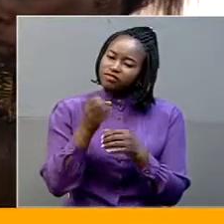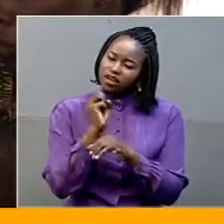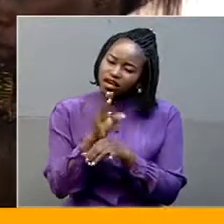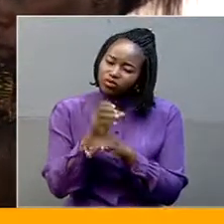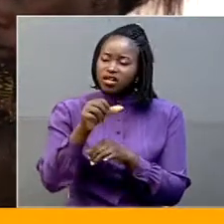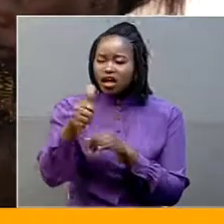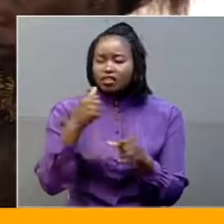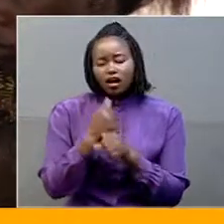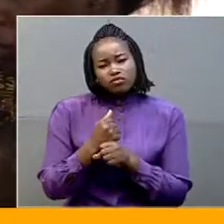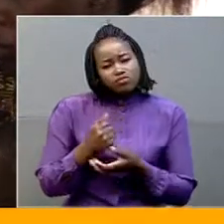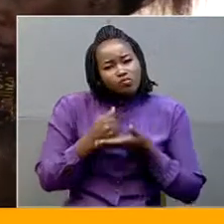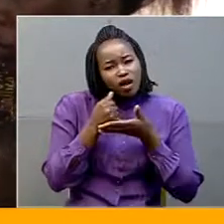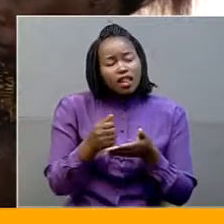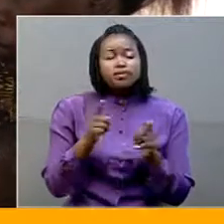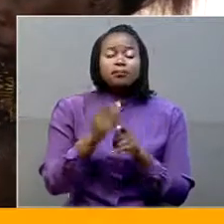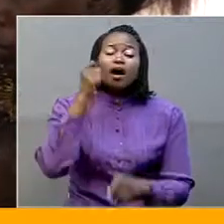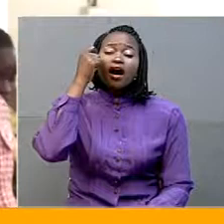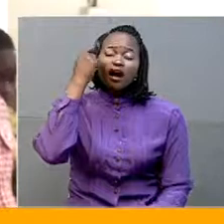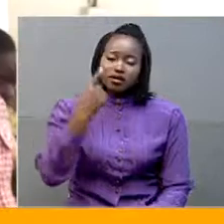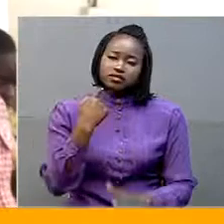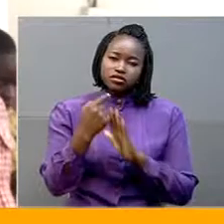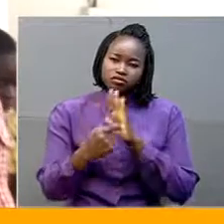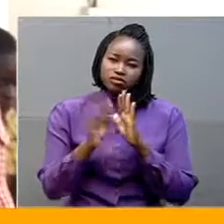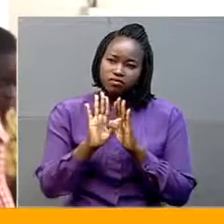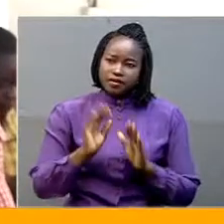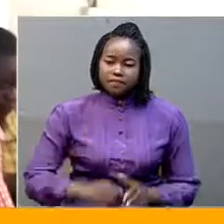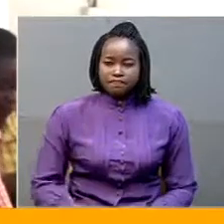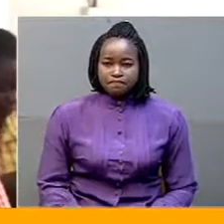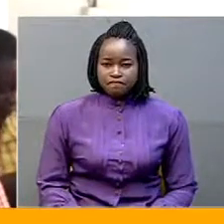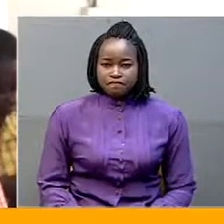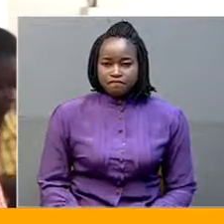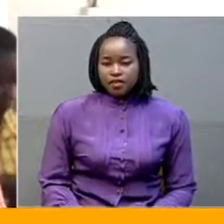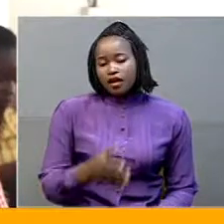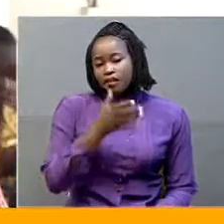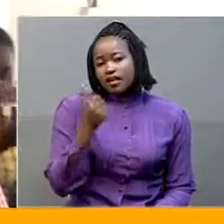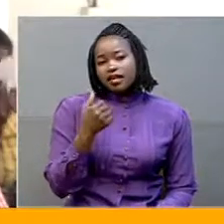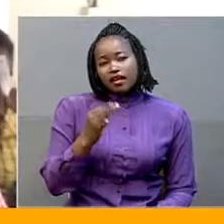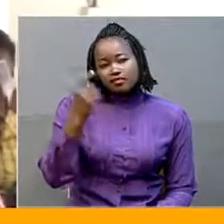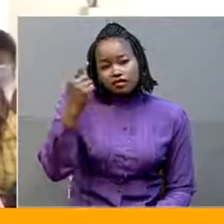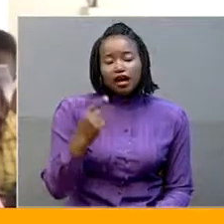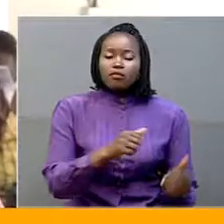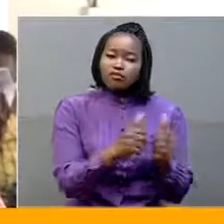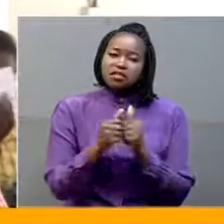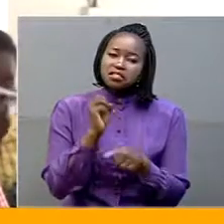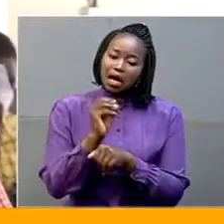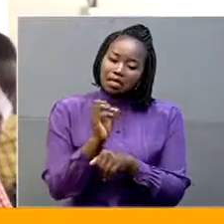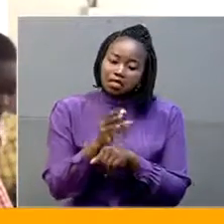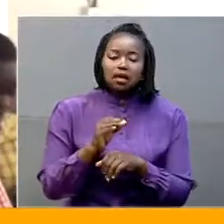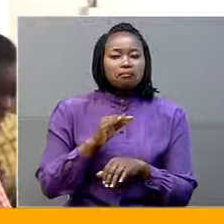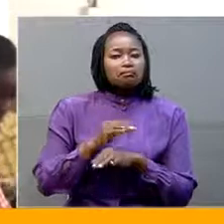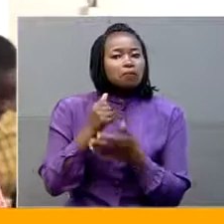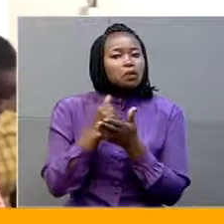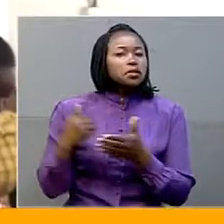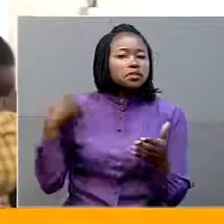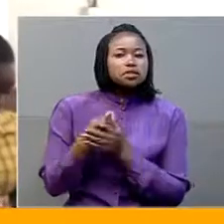to allow them to come into reality with the terms. I wish you had come with a counselor because we have never gone through some counseling, for